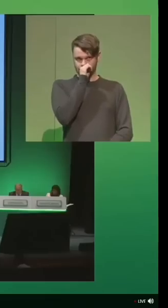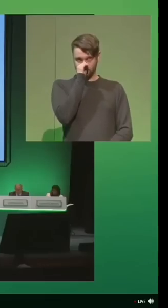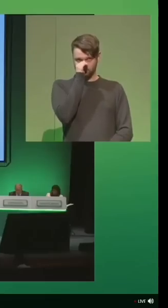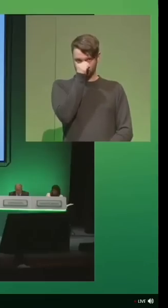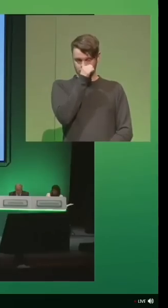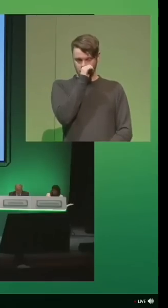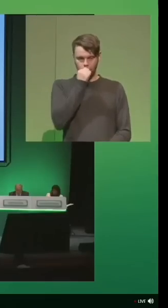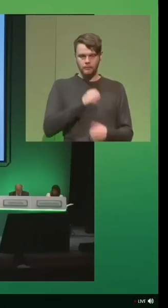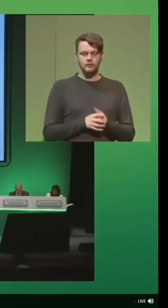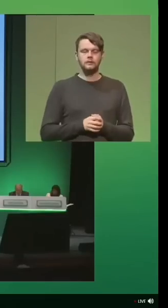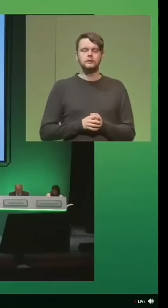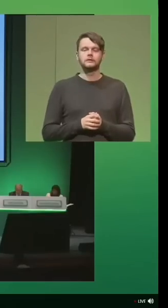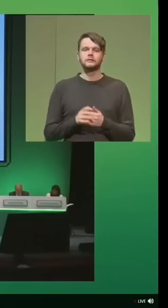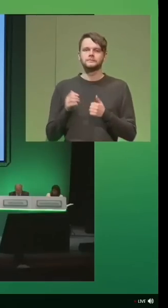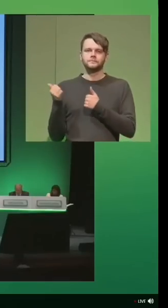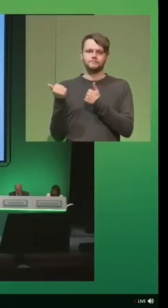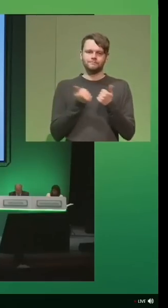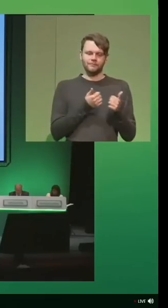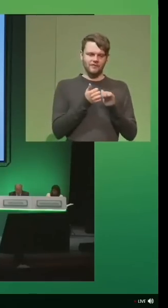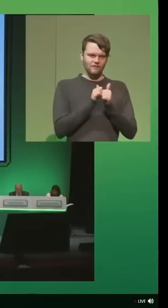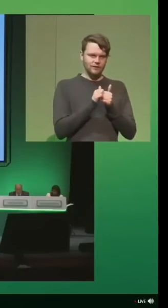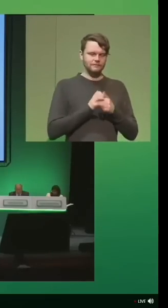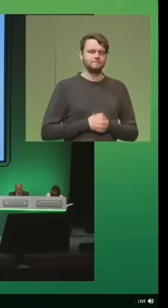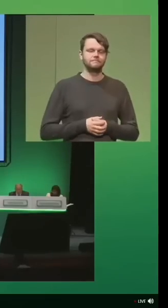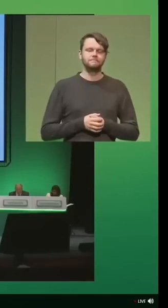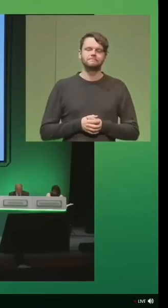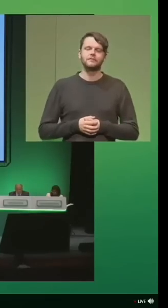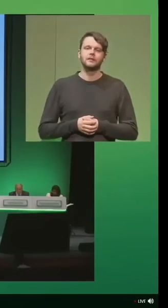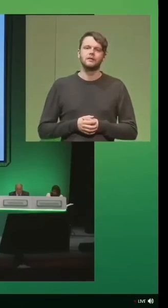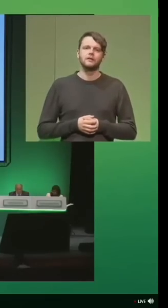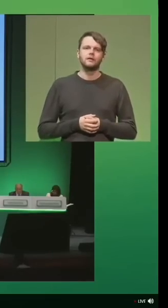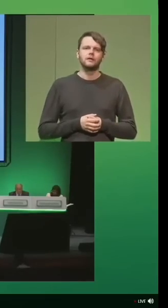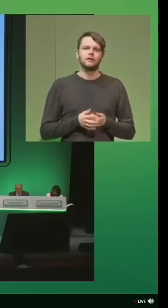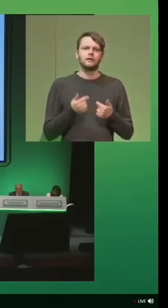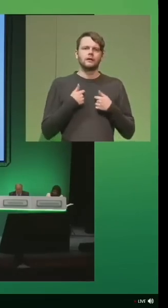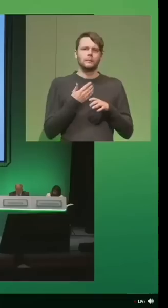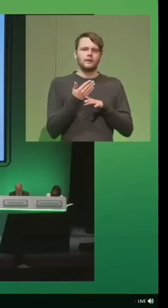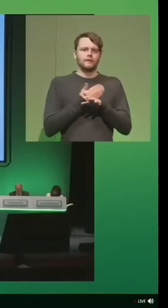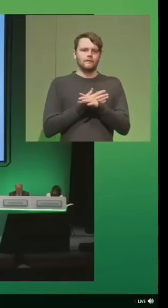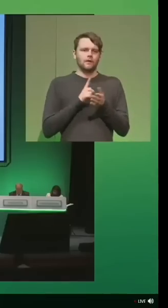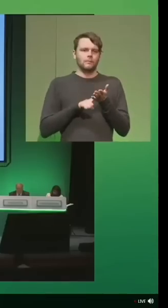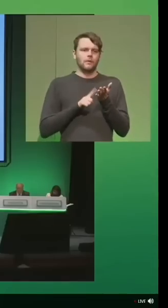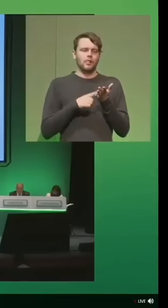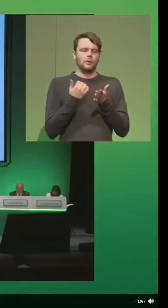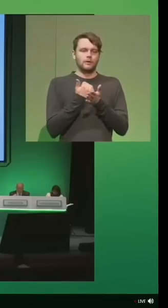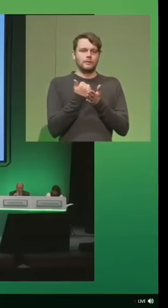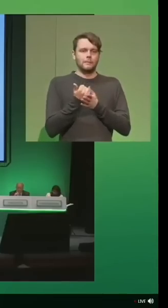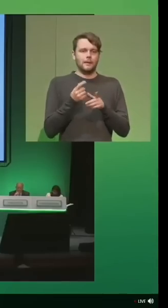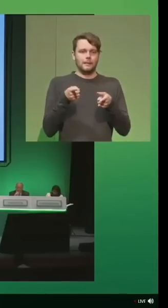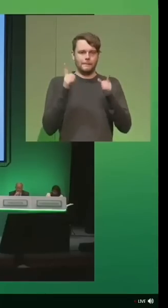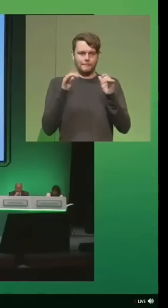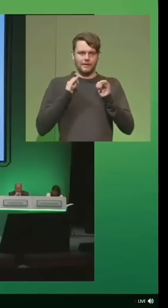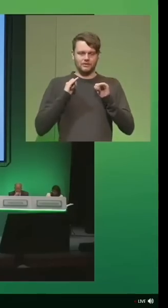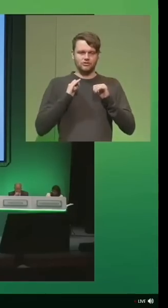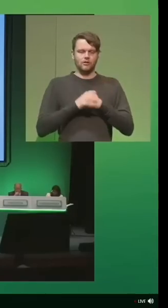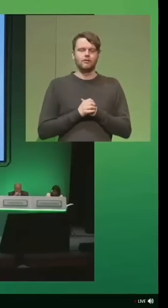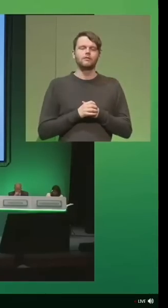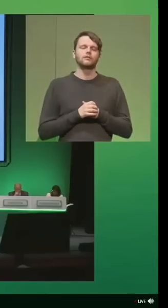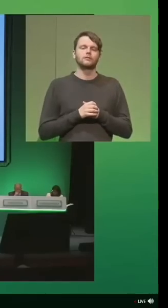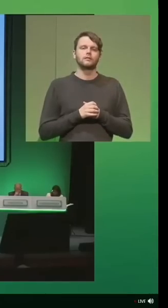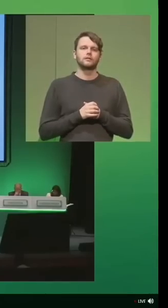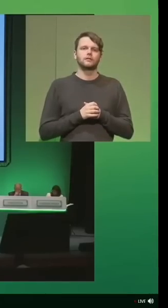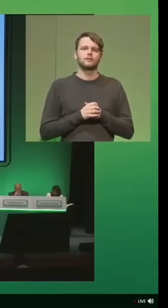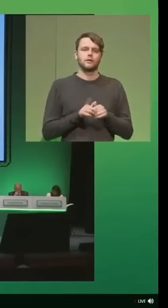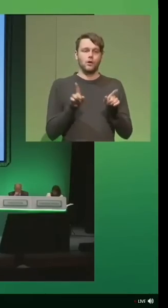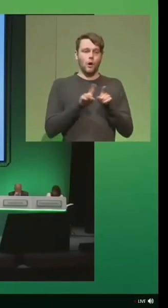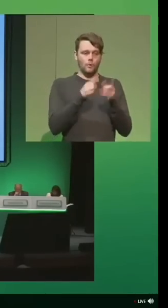Good afternoon, friends. I'm a former Lloyds Bank manager, and I have